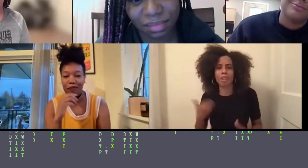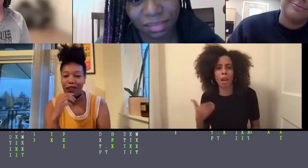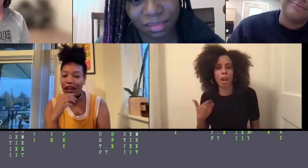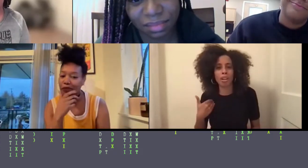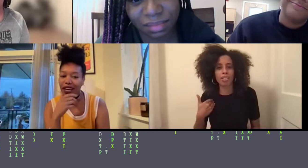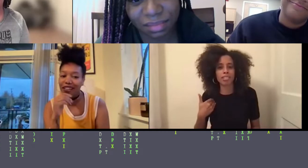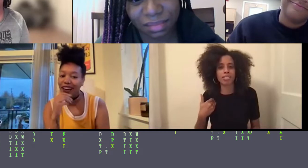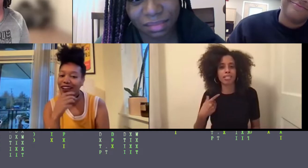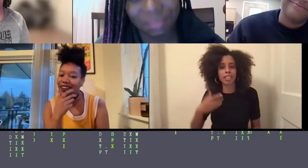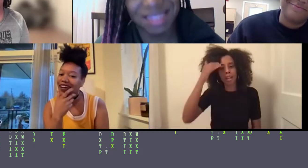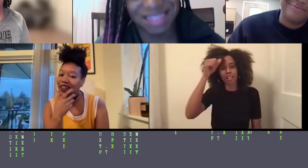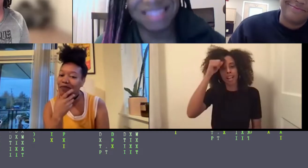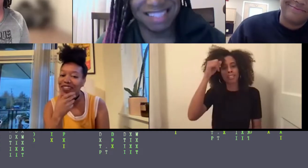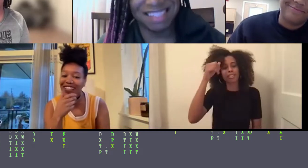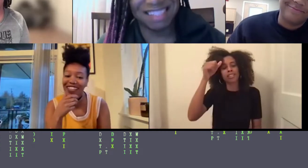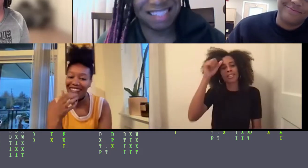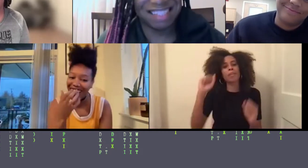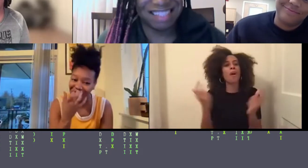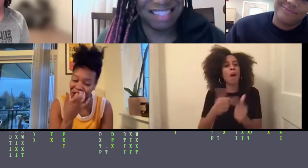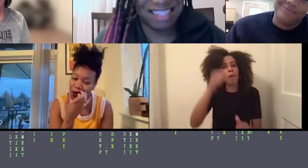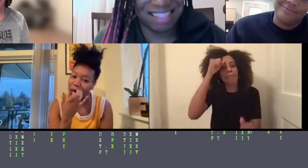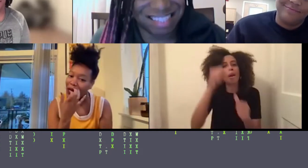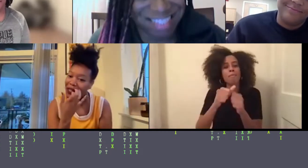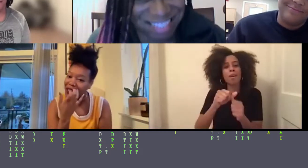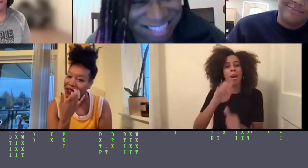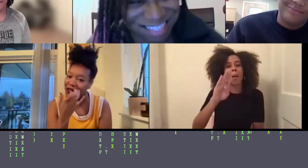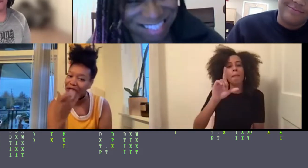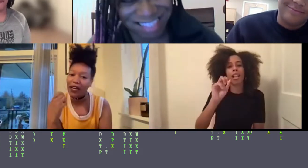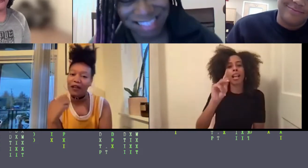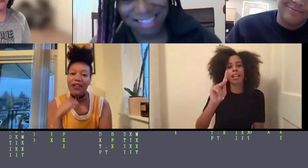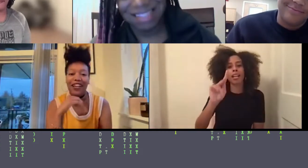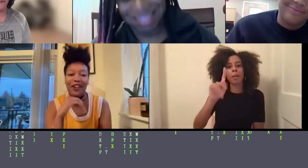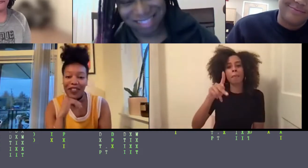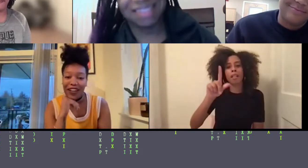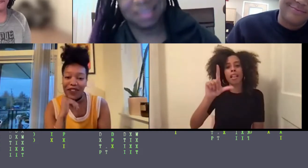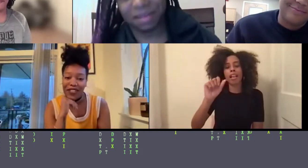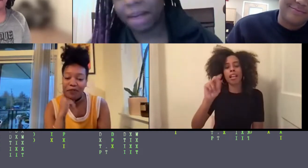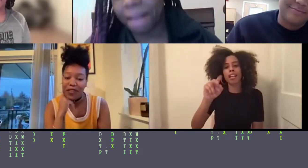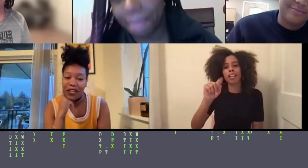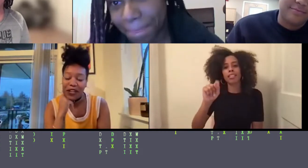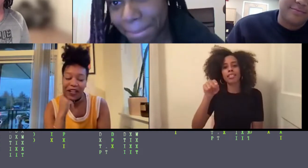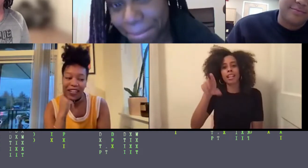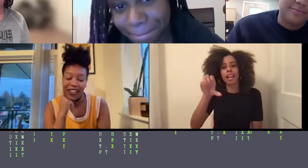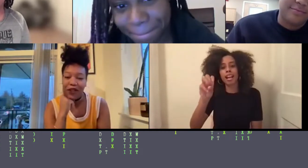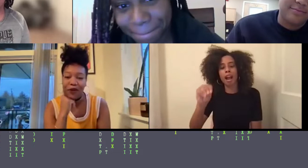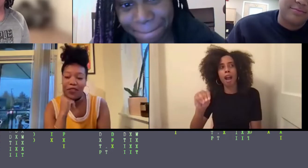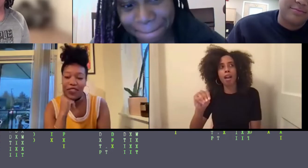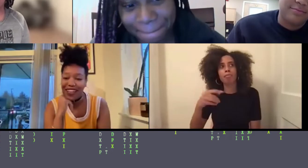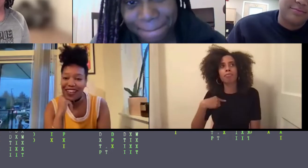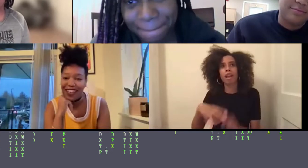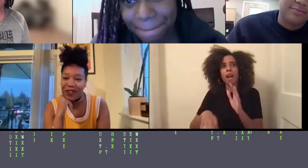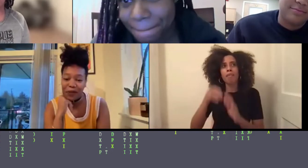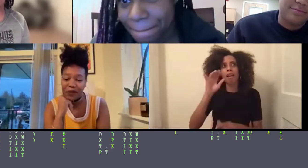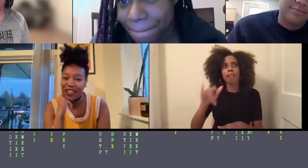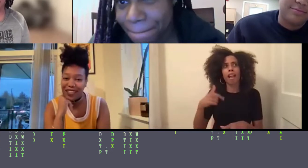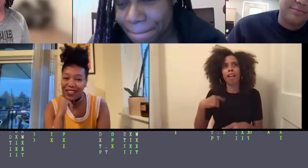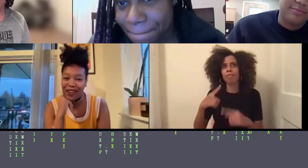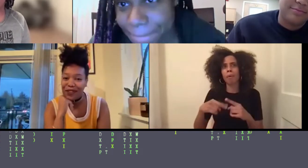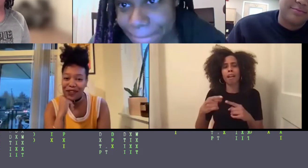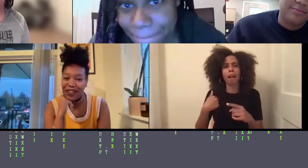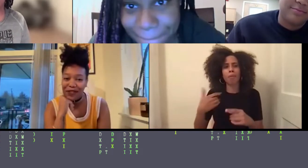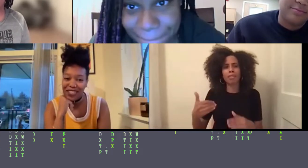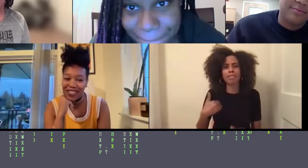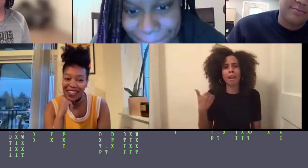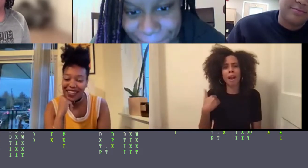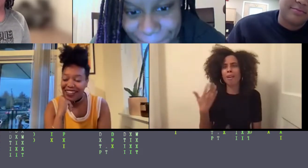website, blackplanet.com. I discovered Black Planet when I was a near youth, probably like in